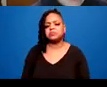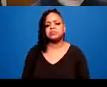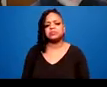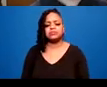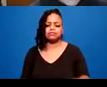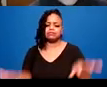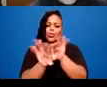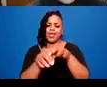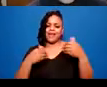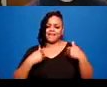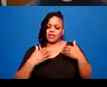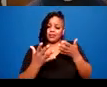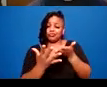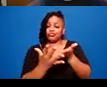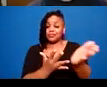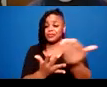And more explanations.